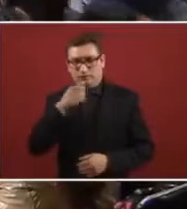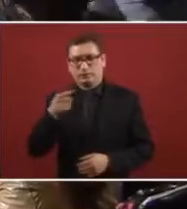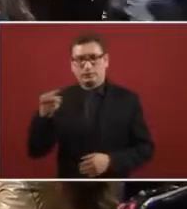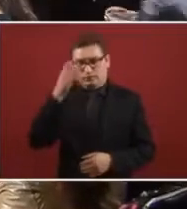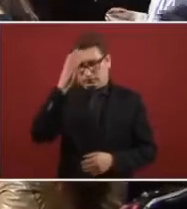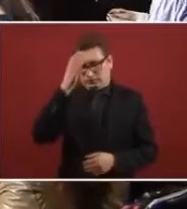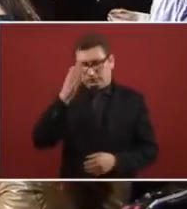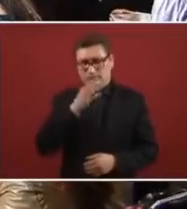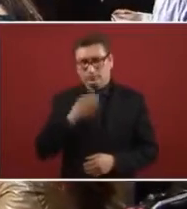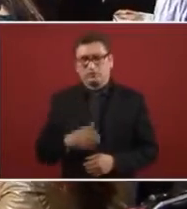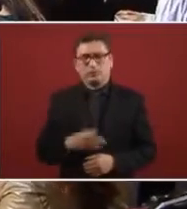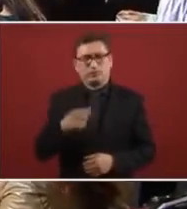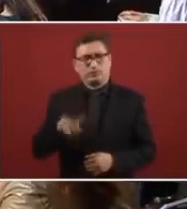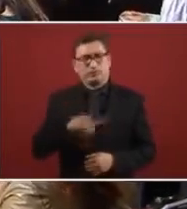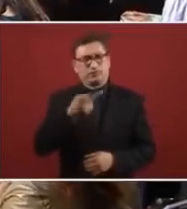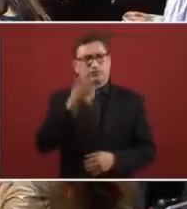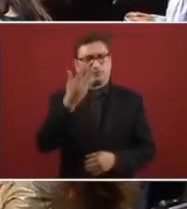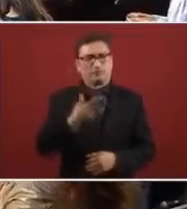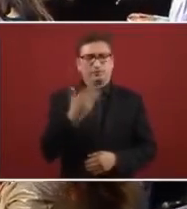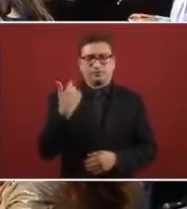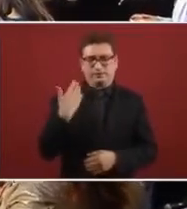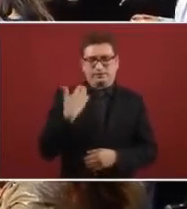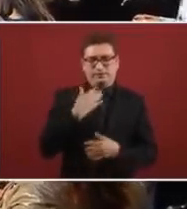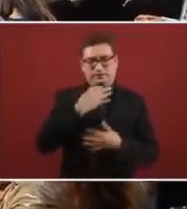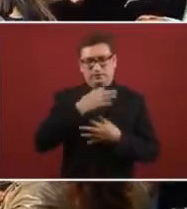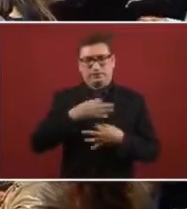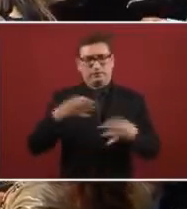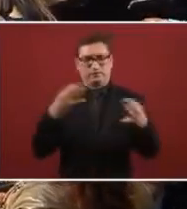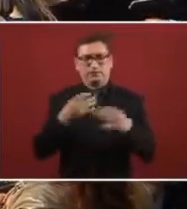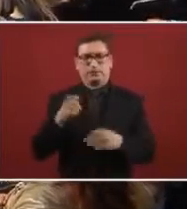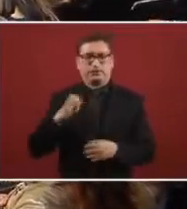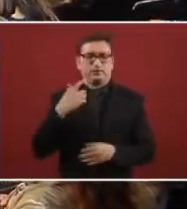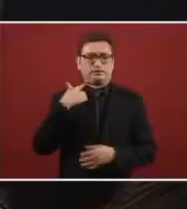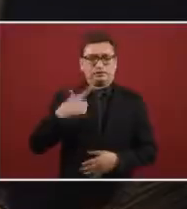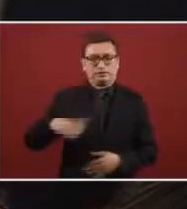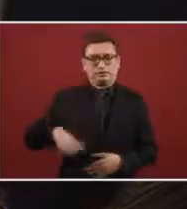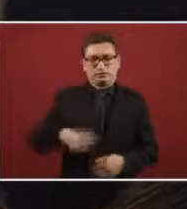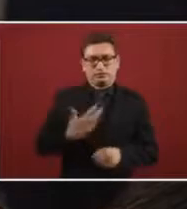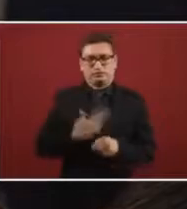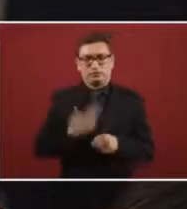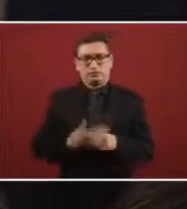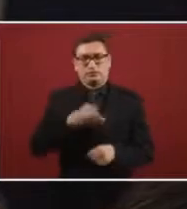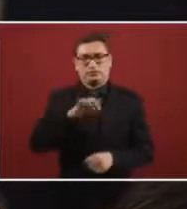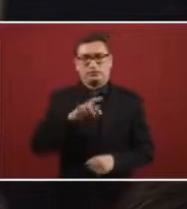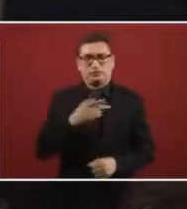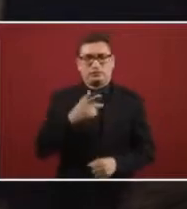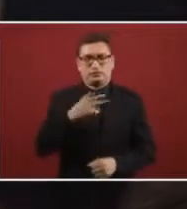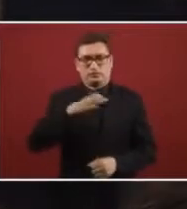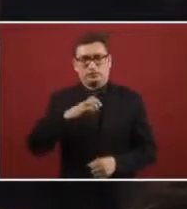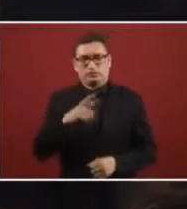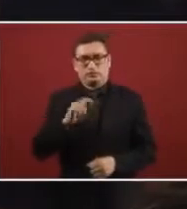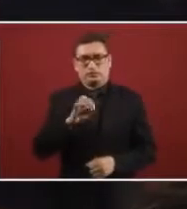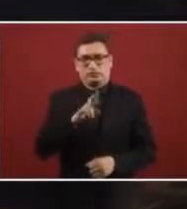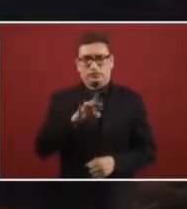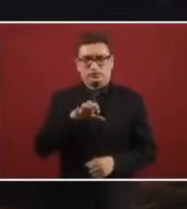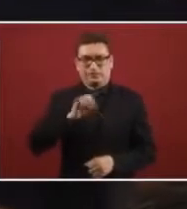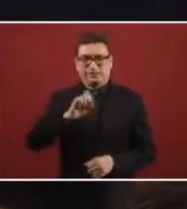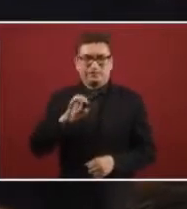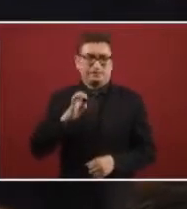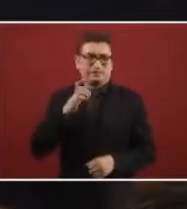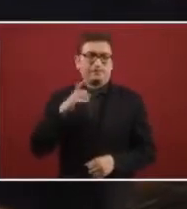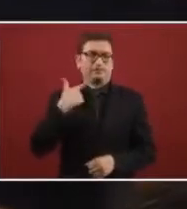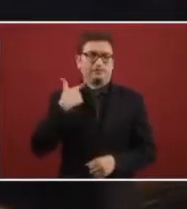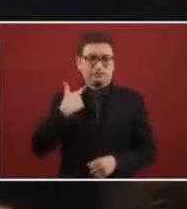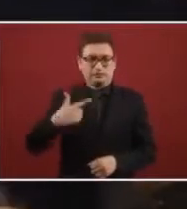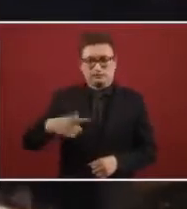I want to ask you, they said the ex-governor, the governor of